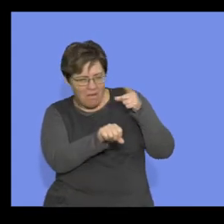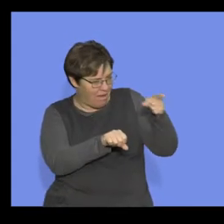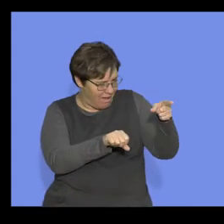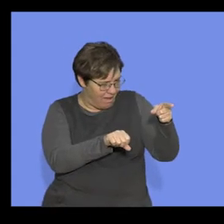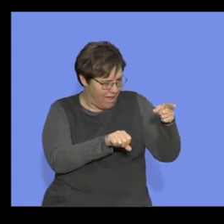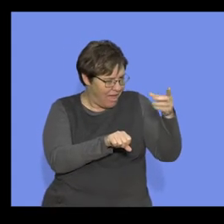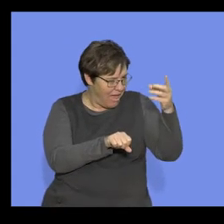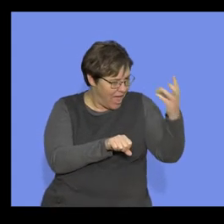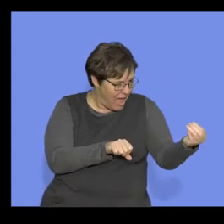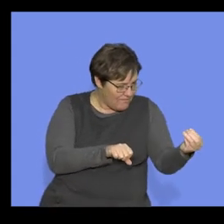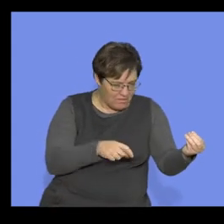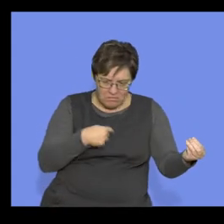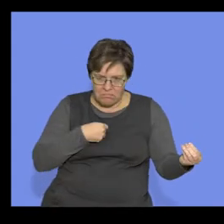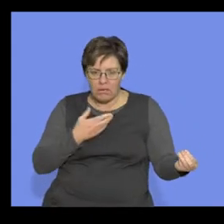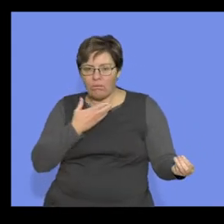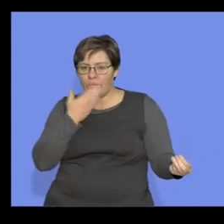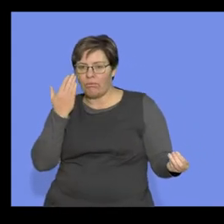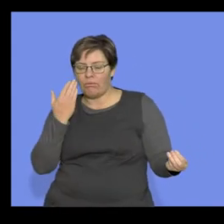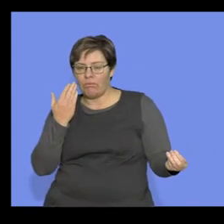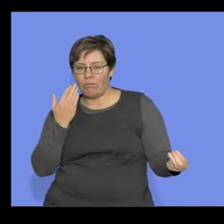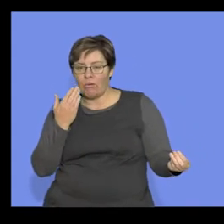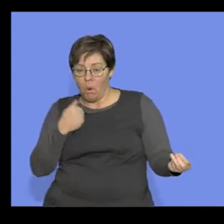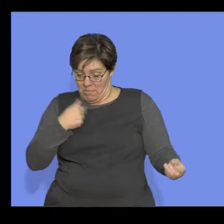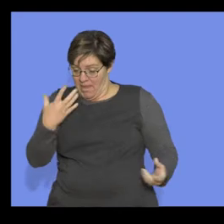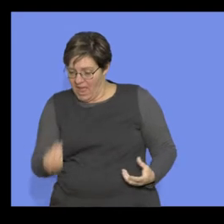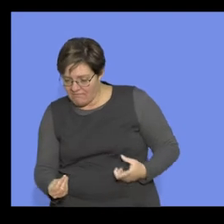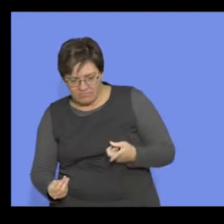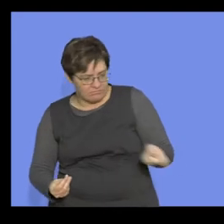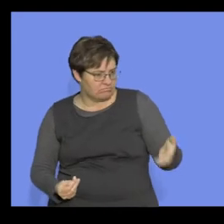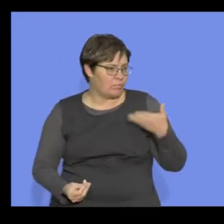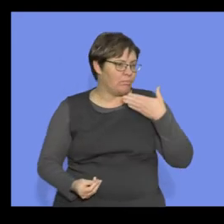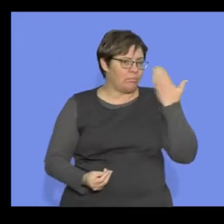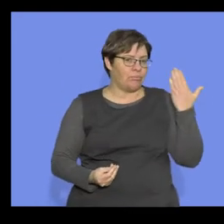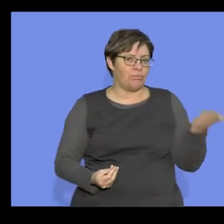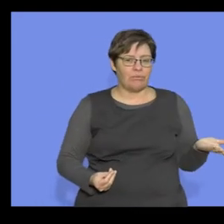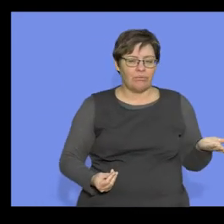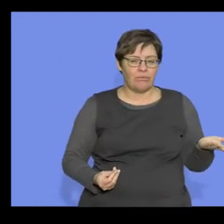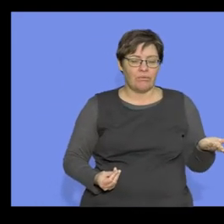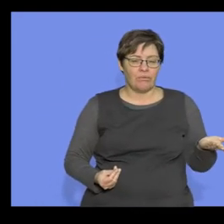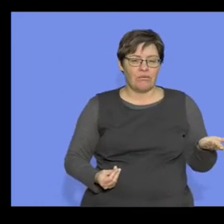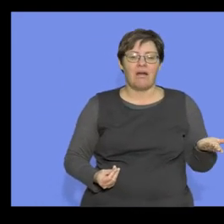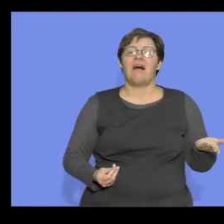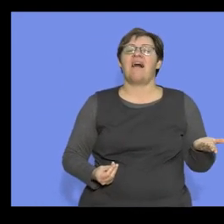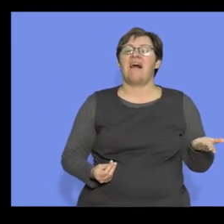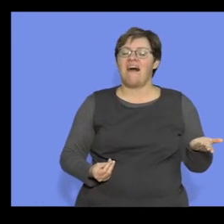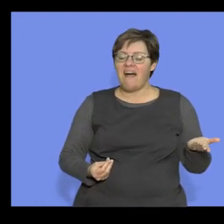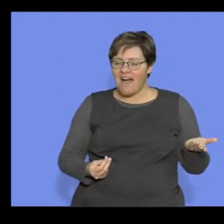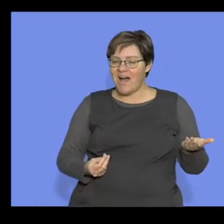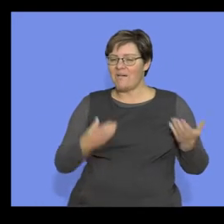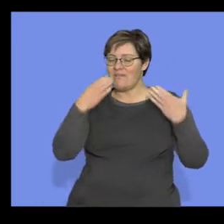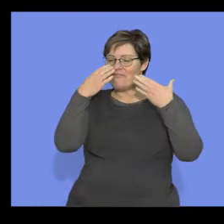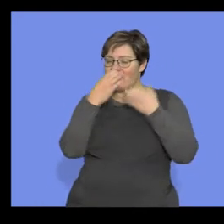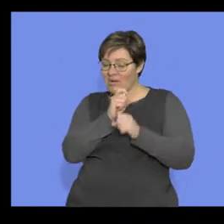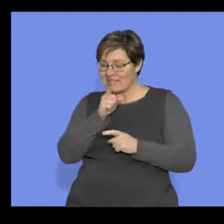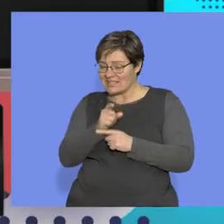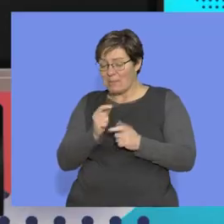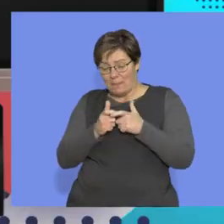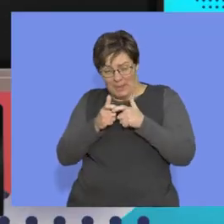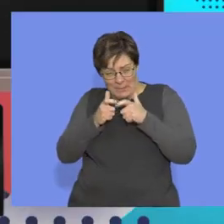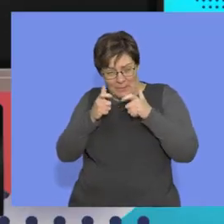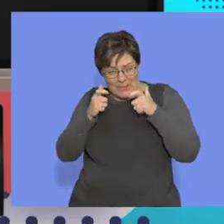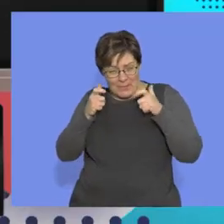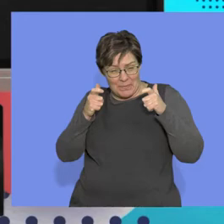also see that they have things different. And the one thing that we are going to concentrate on,